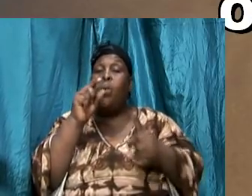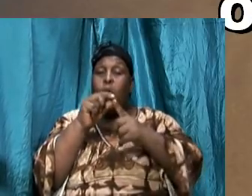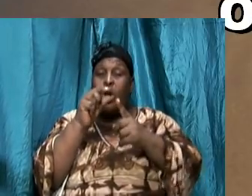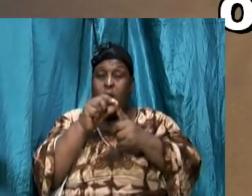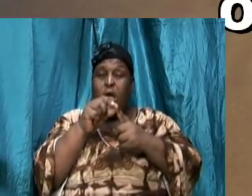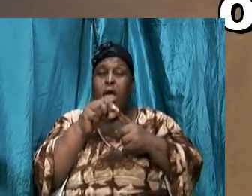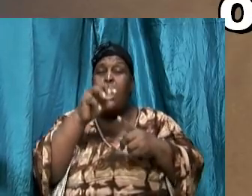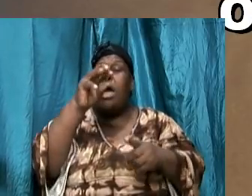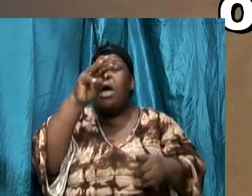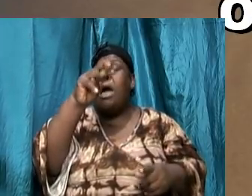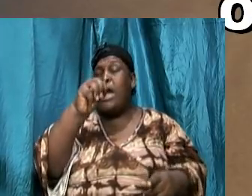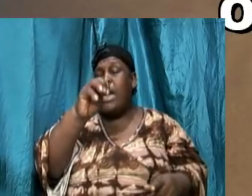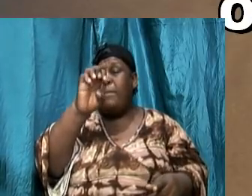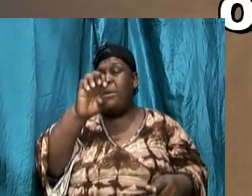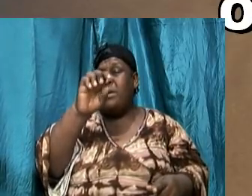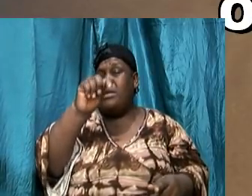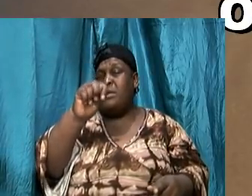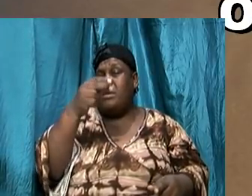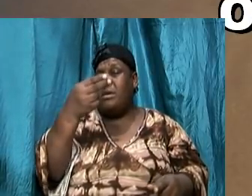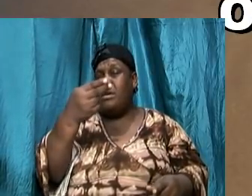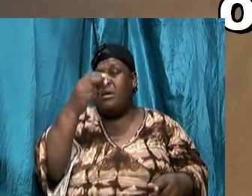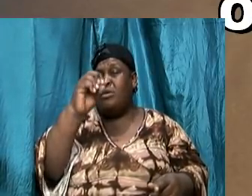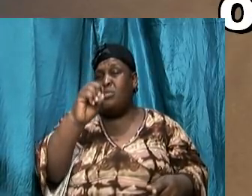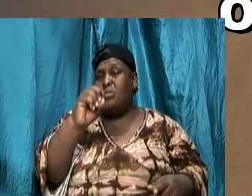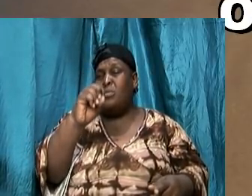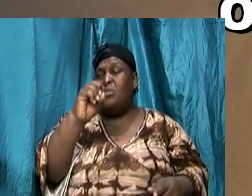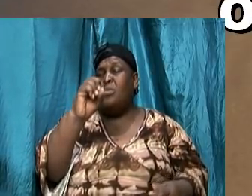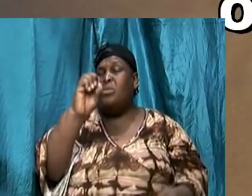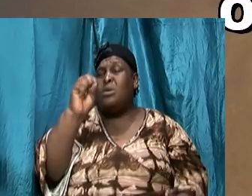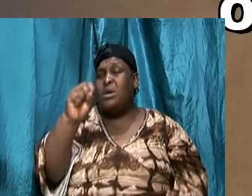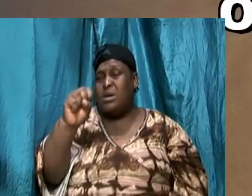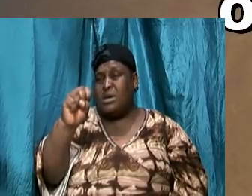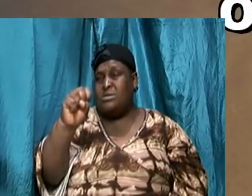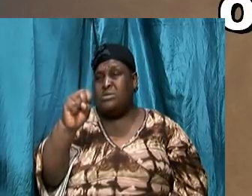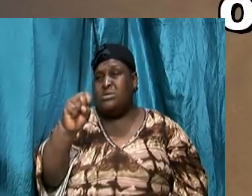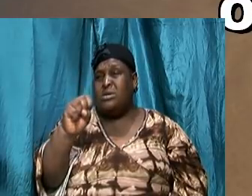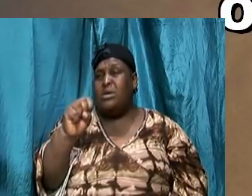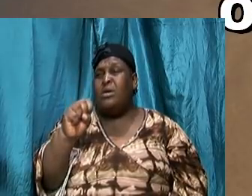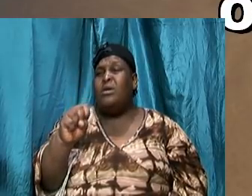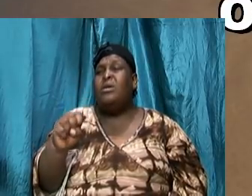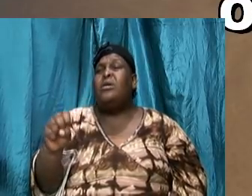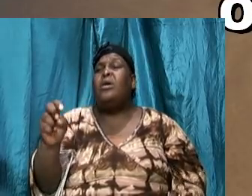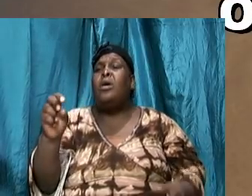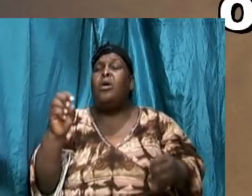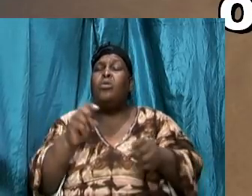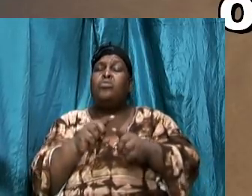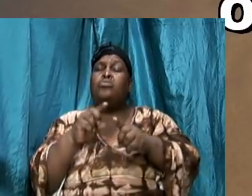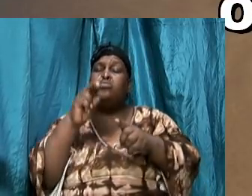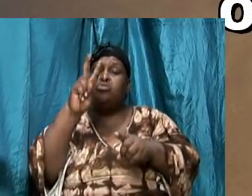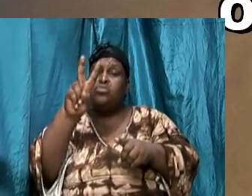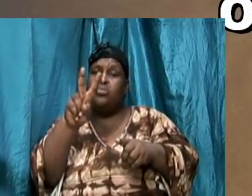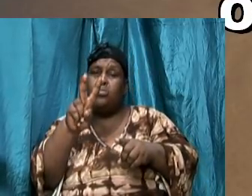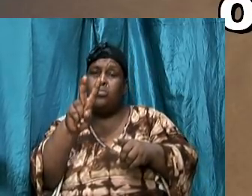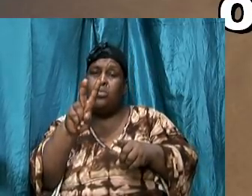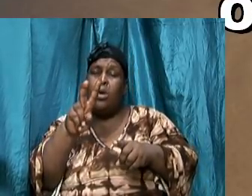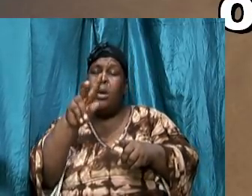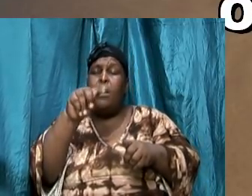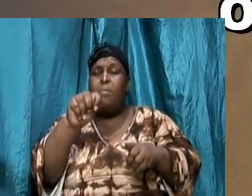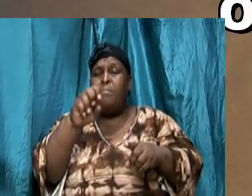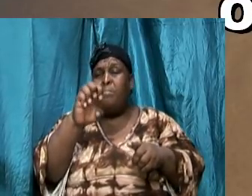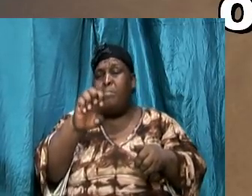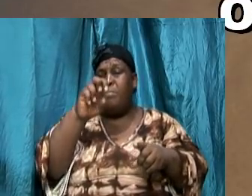-E-T-H-O-D-O-S. And it is a compound of the word meta